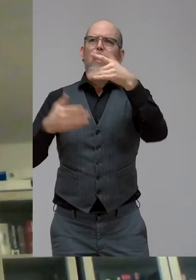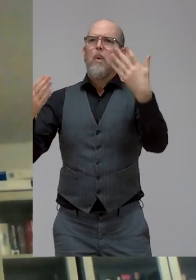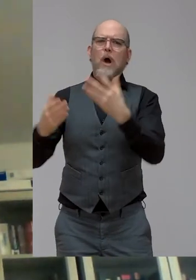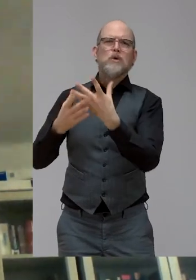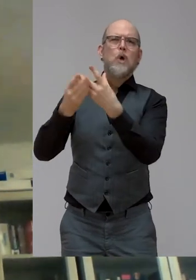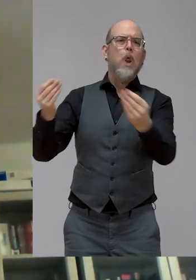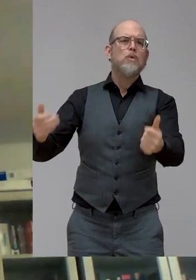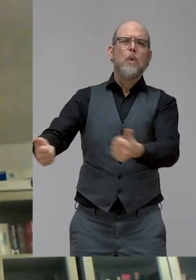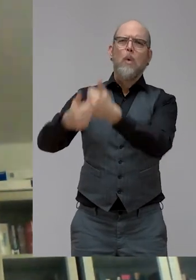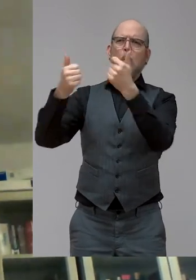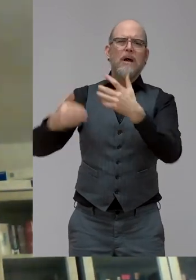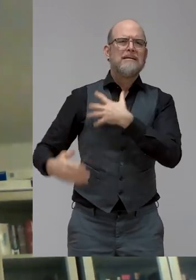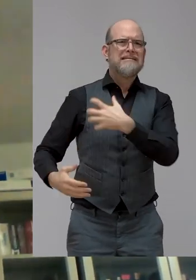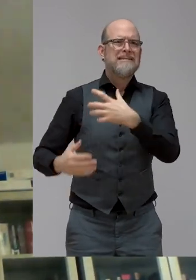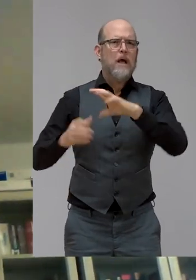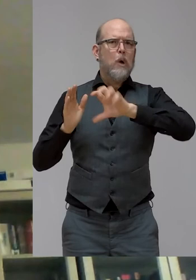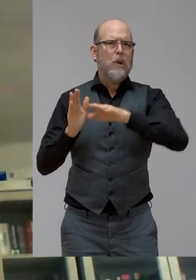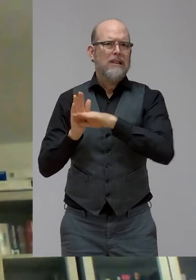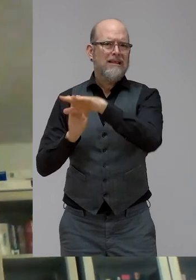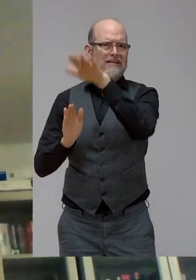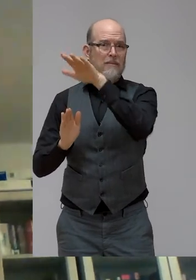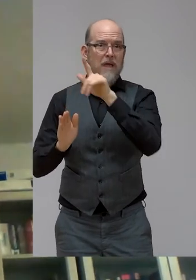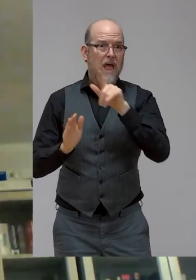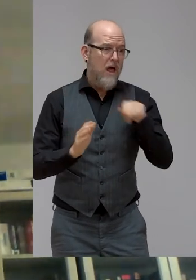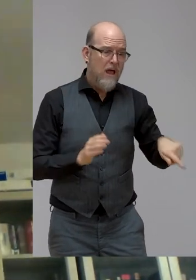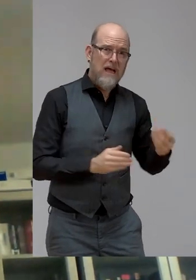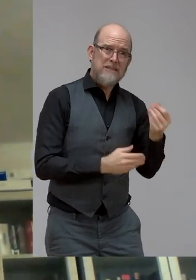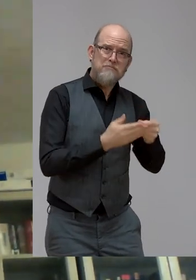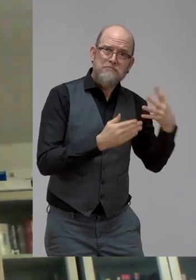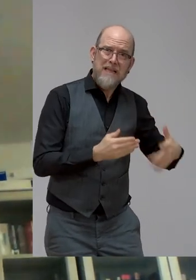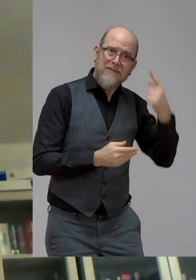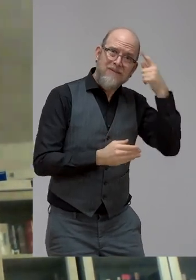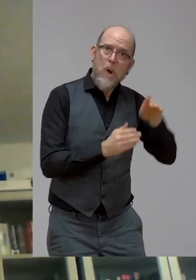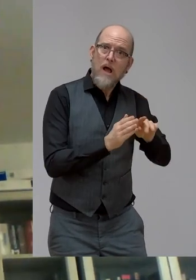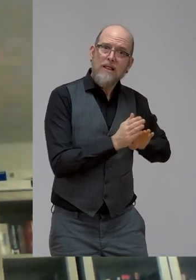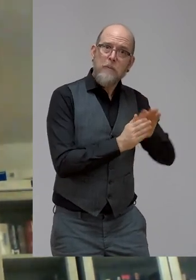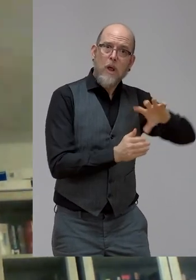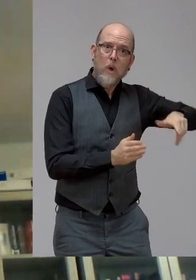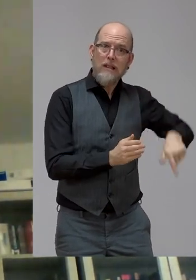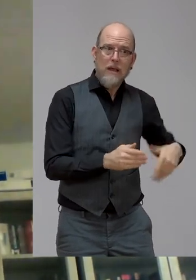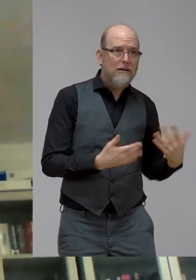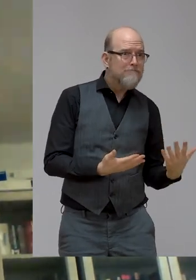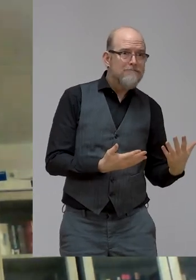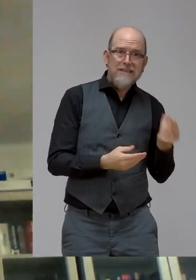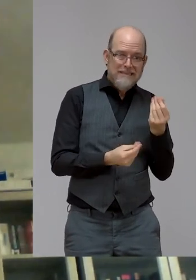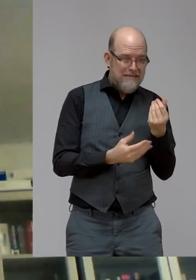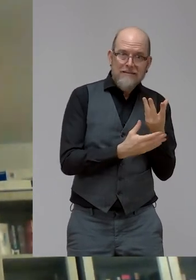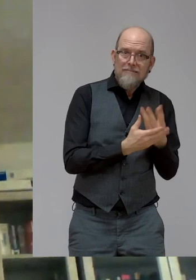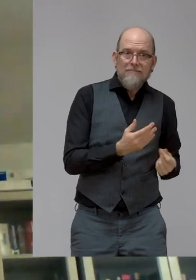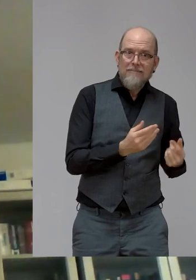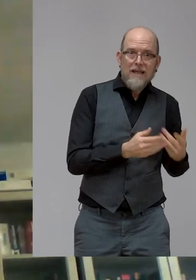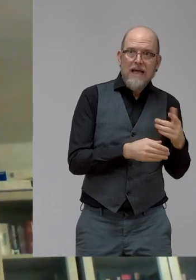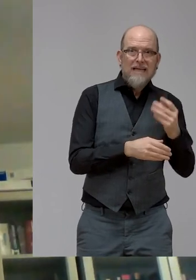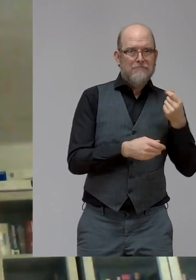available and affordable in a developing country context. And at the same time, what we also feel is that, yes, these